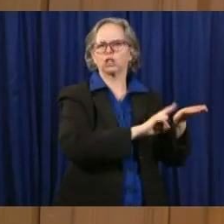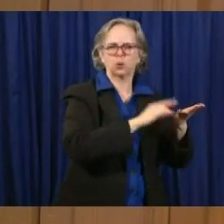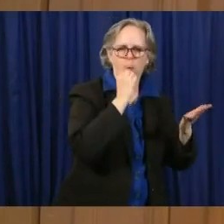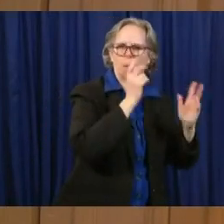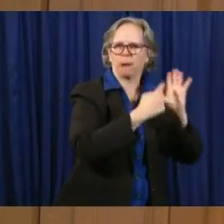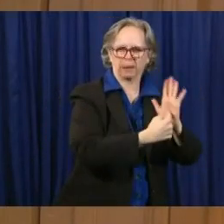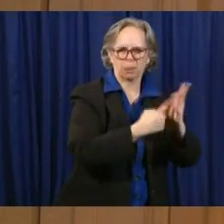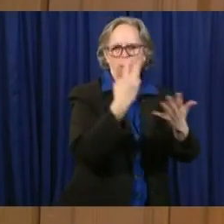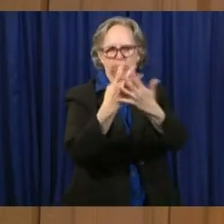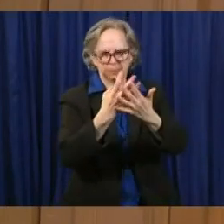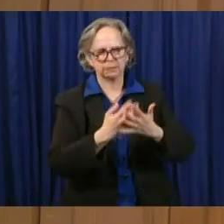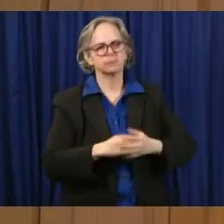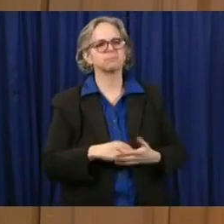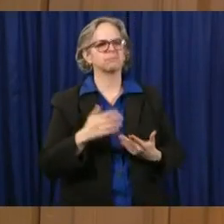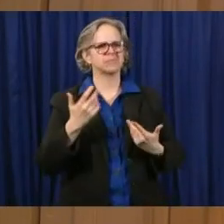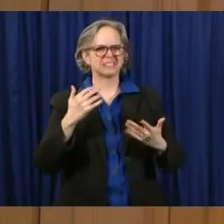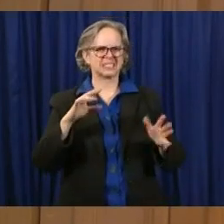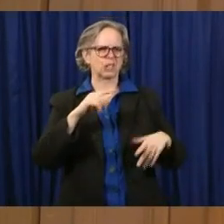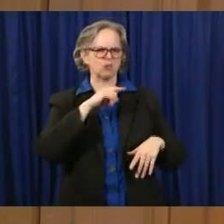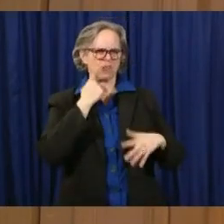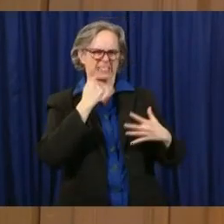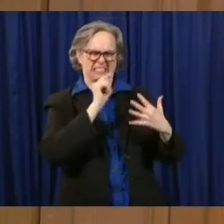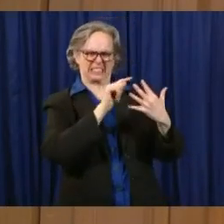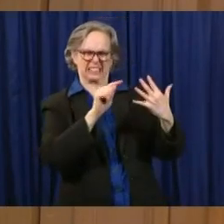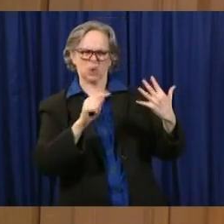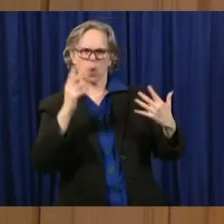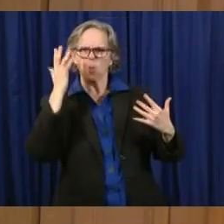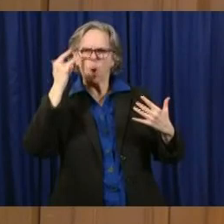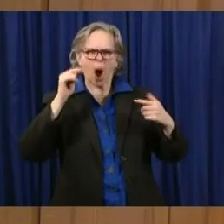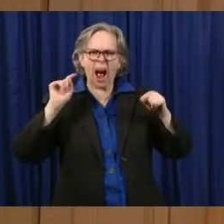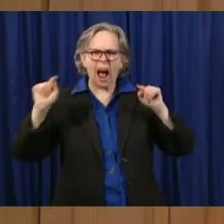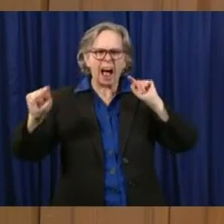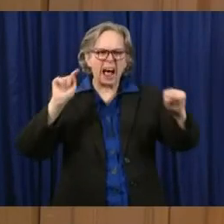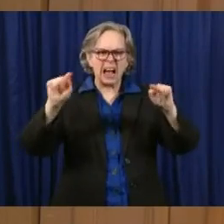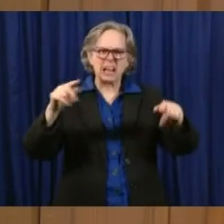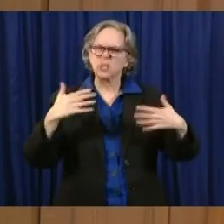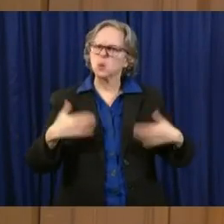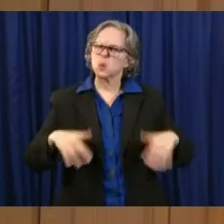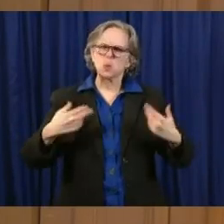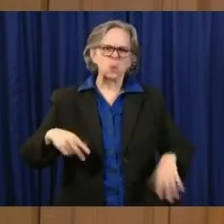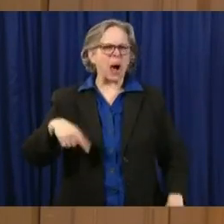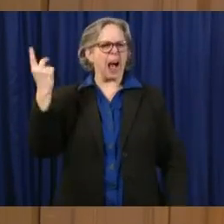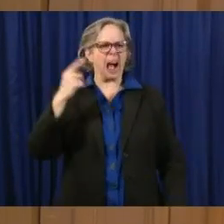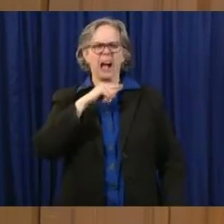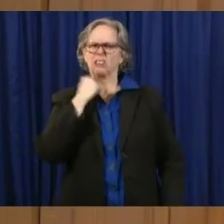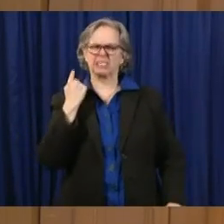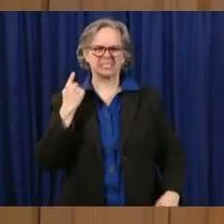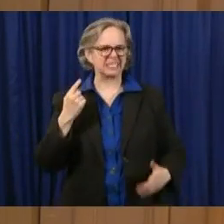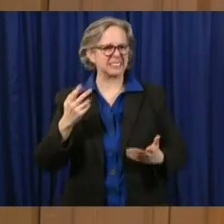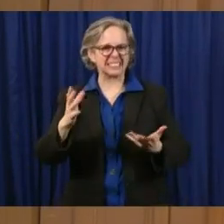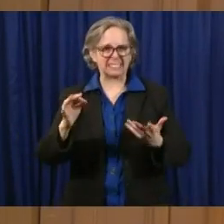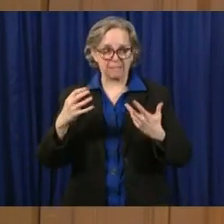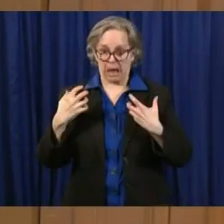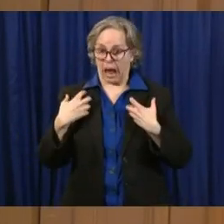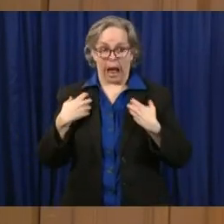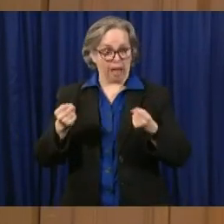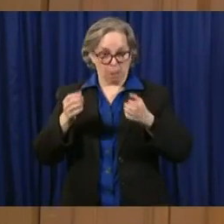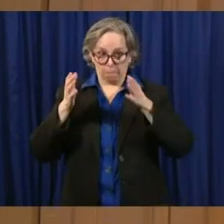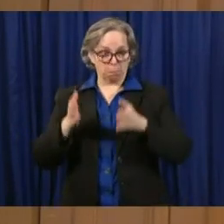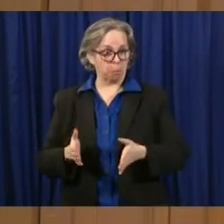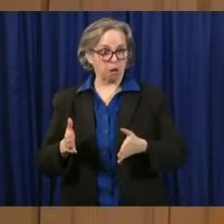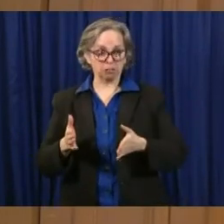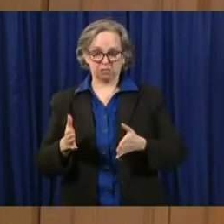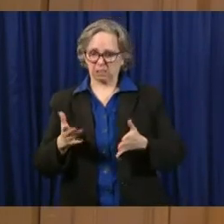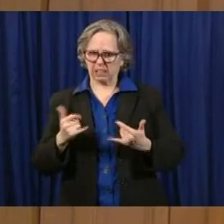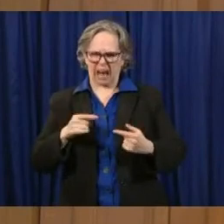for each of you. Now, remember that anyone can really have, even a healthy person, a difficult time fighting off